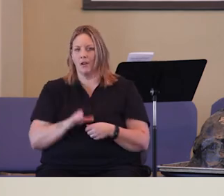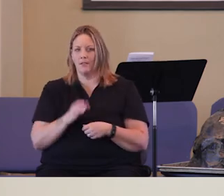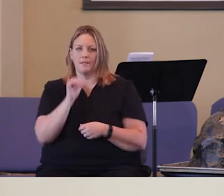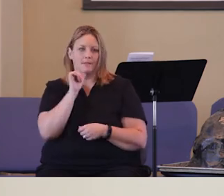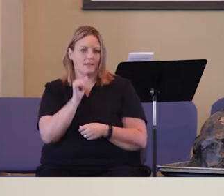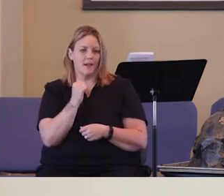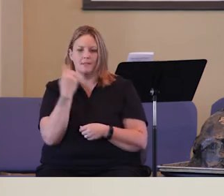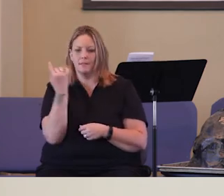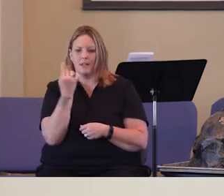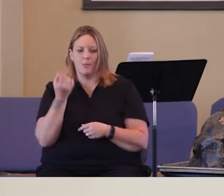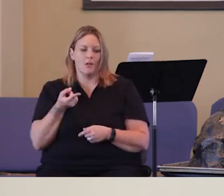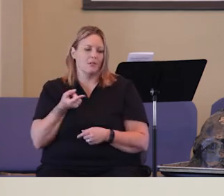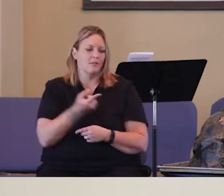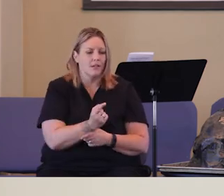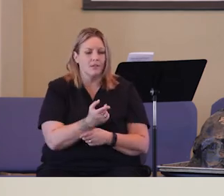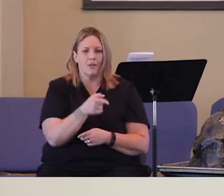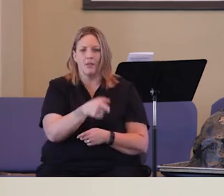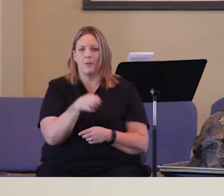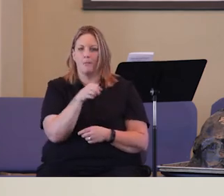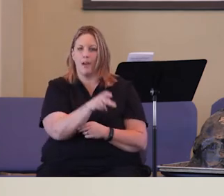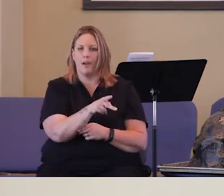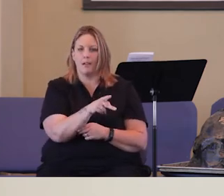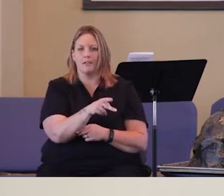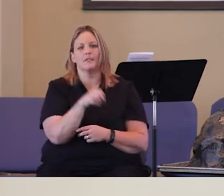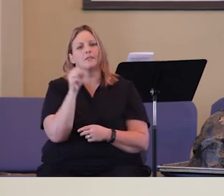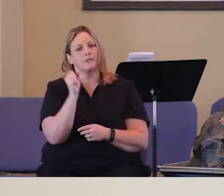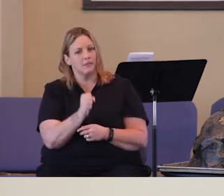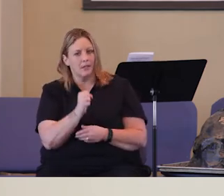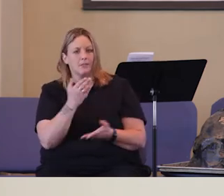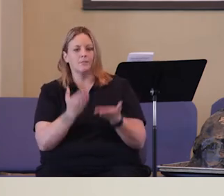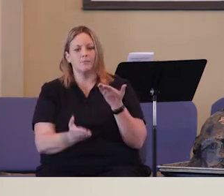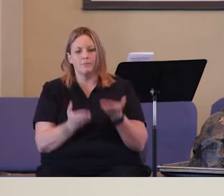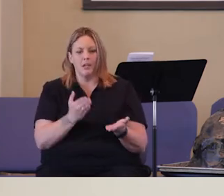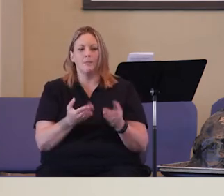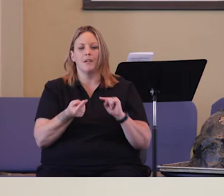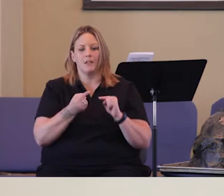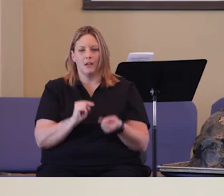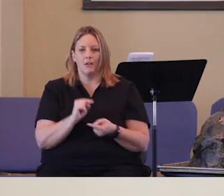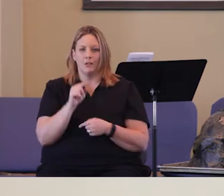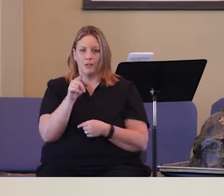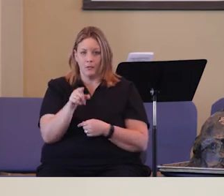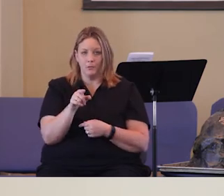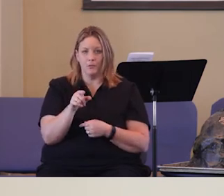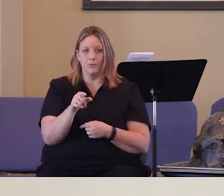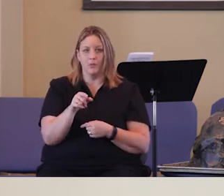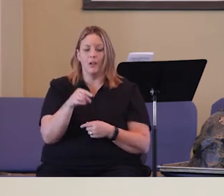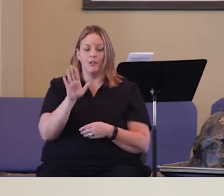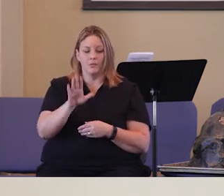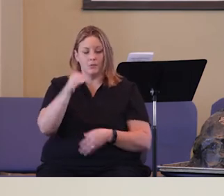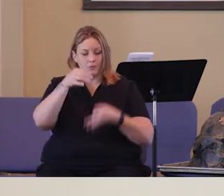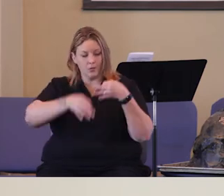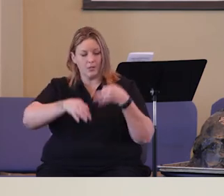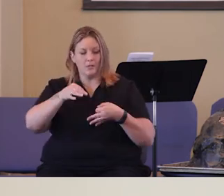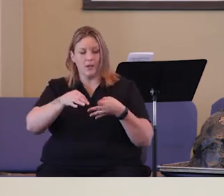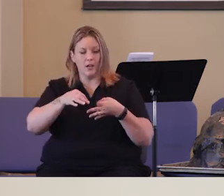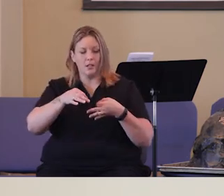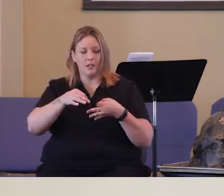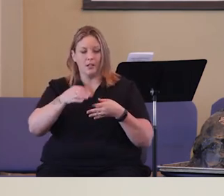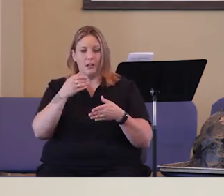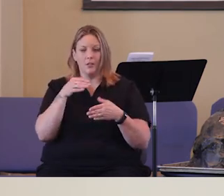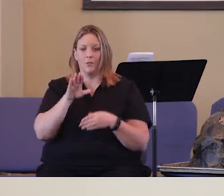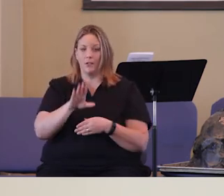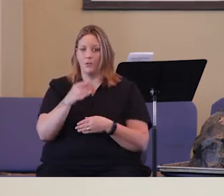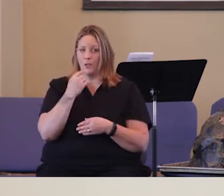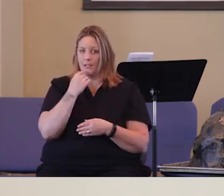not someone to shove insults in their face. Yes, they probably hurt you, and you're justified in what you're saying